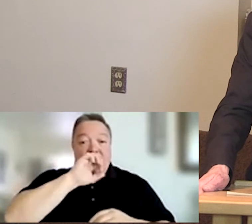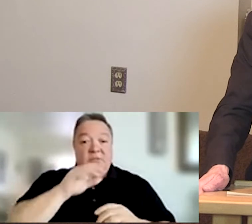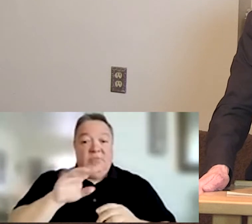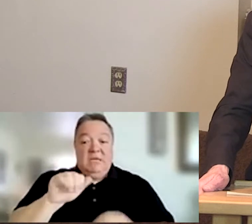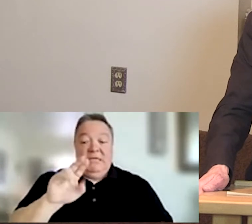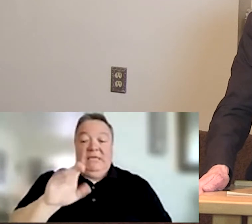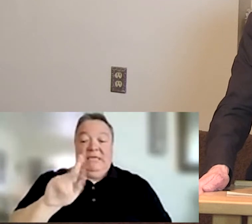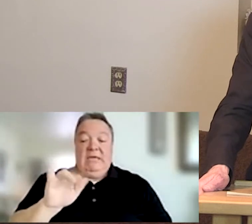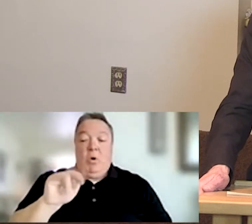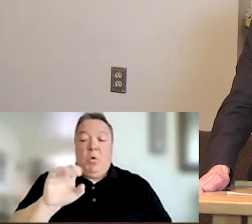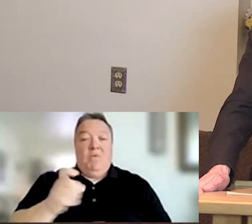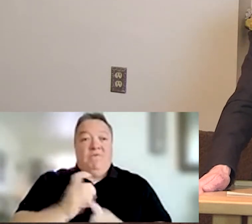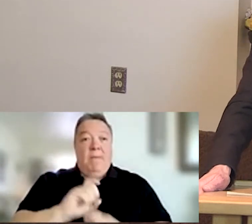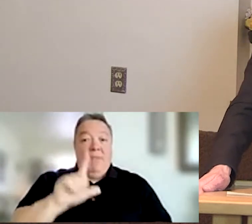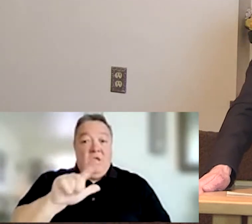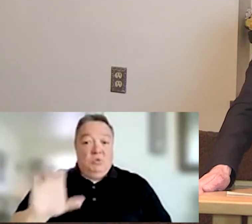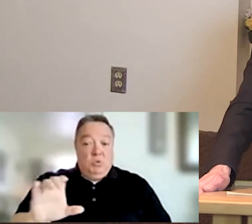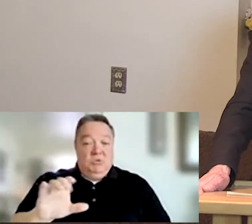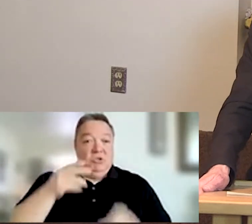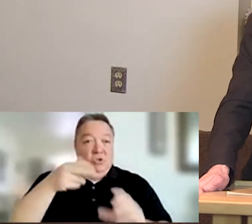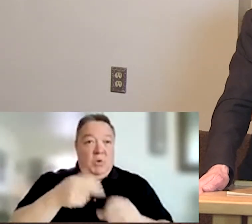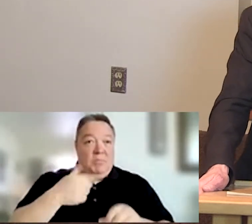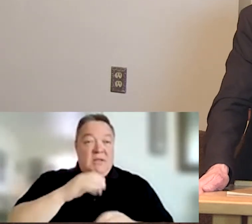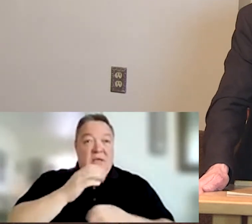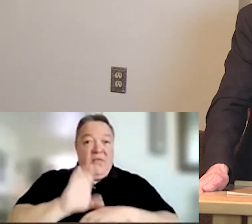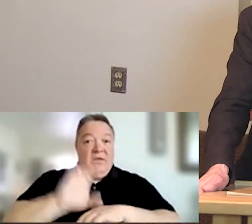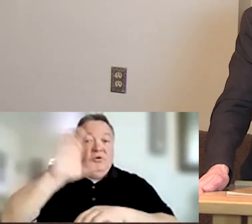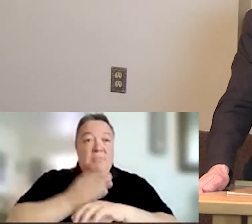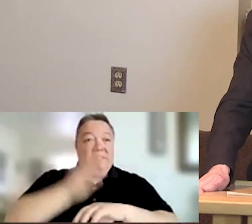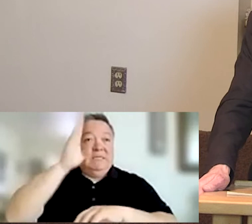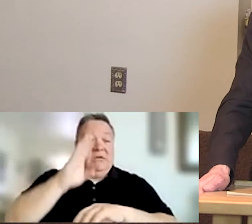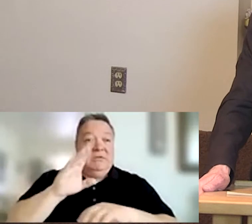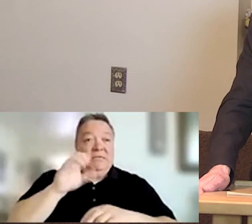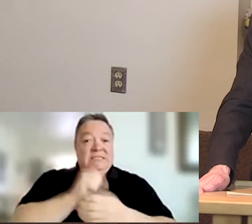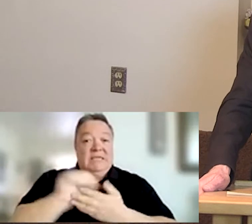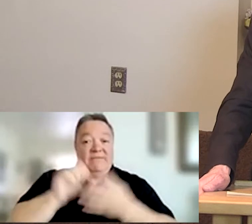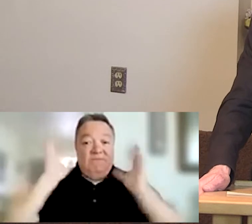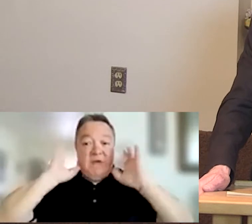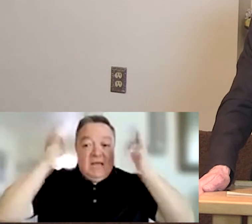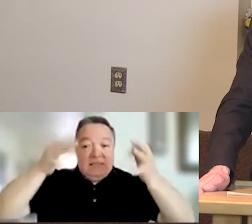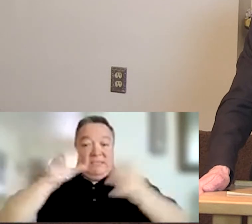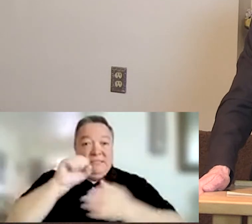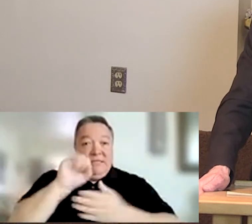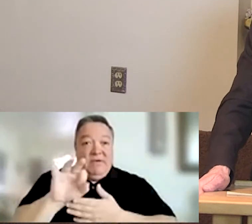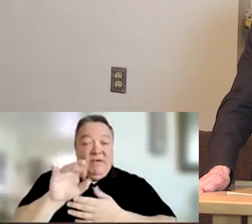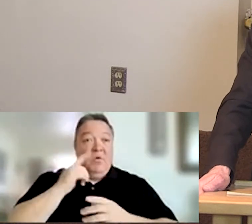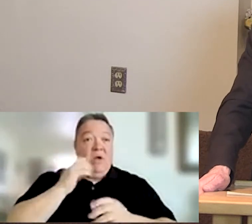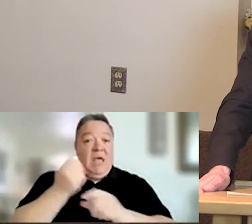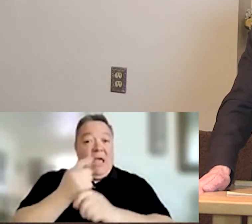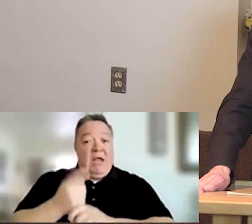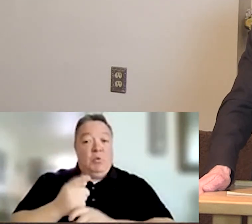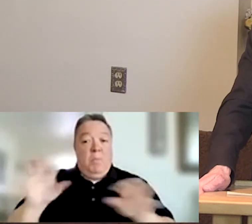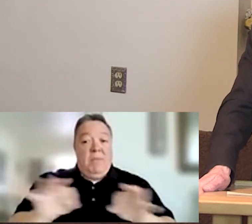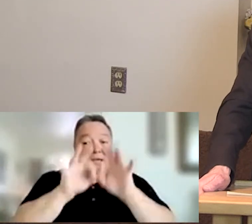Cruces joined me at the Cathedral Basilica of St. Francis in Santa Fe for our annual Sanctity of Life Mass.